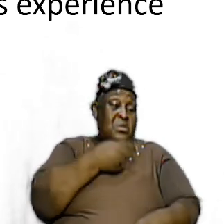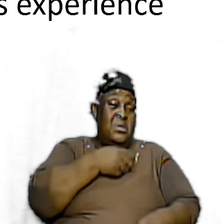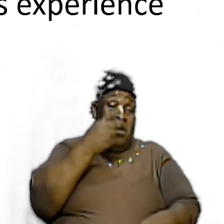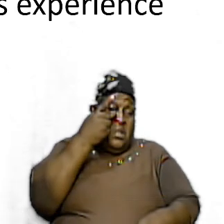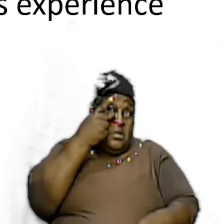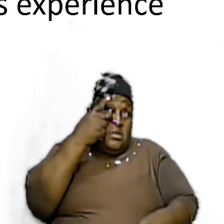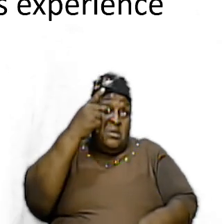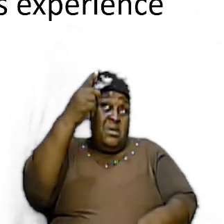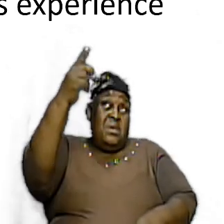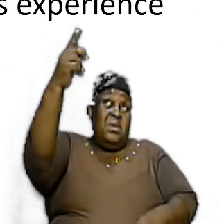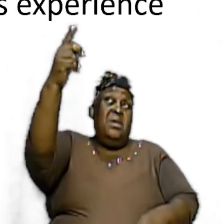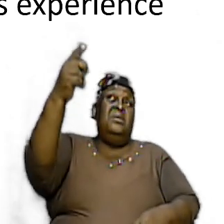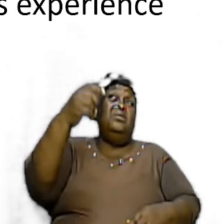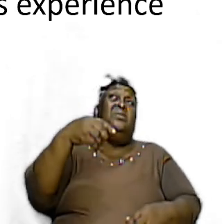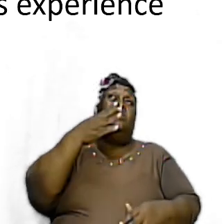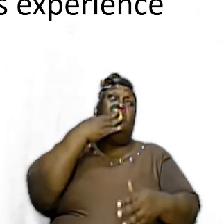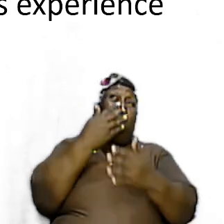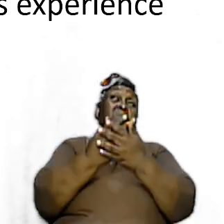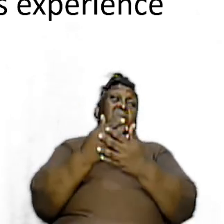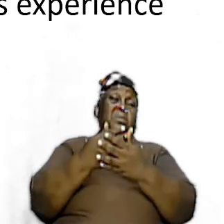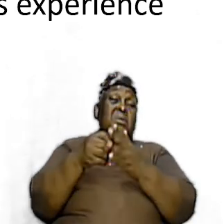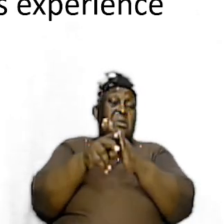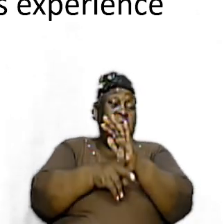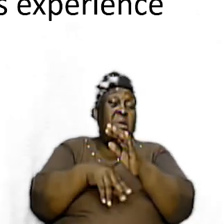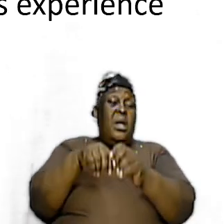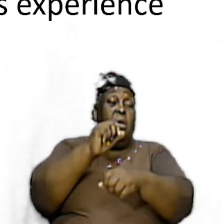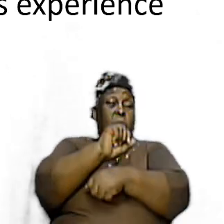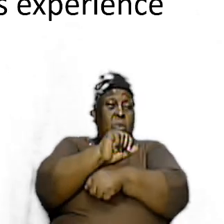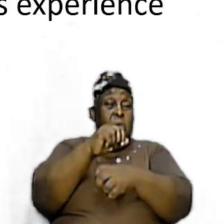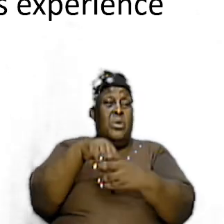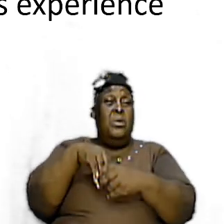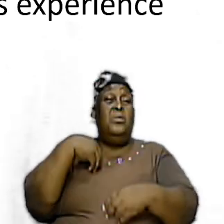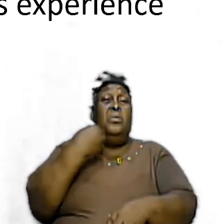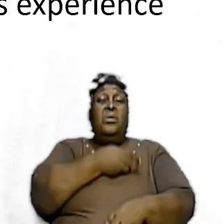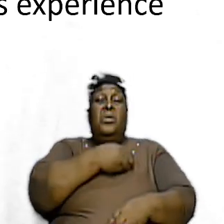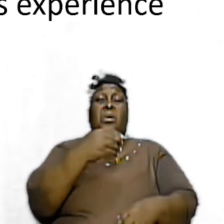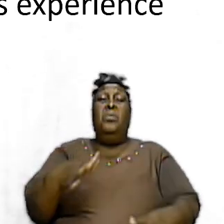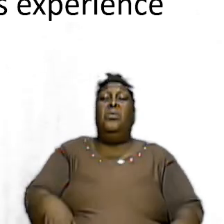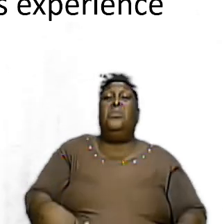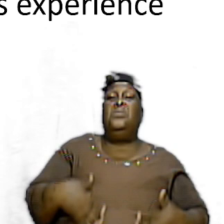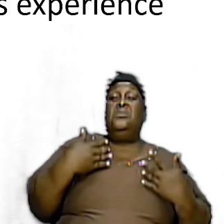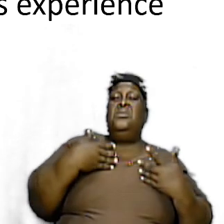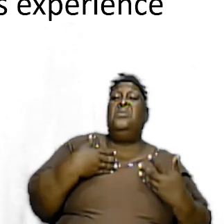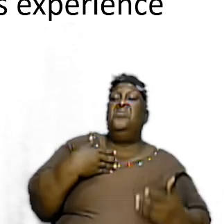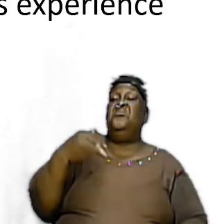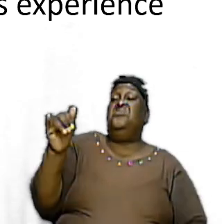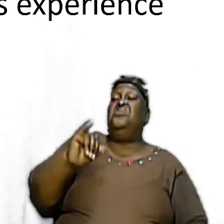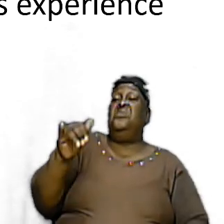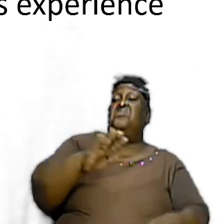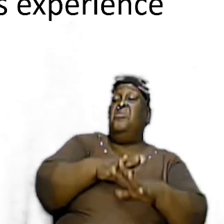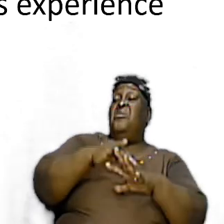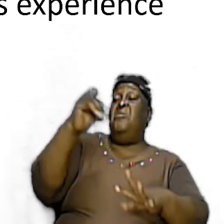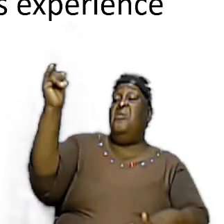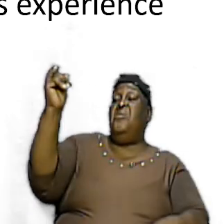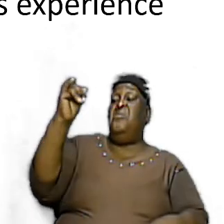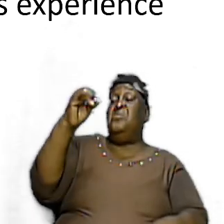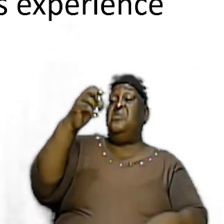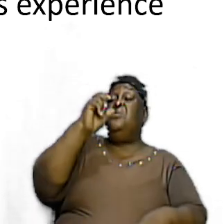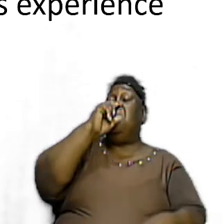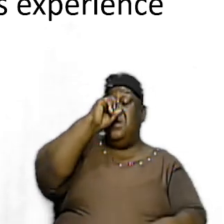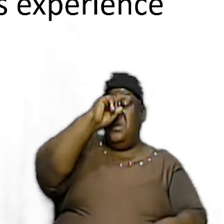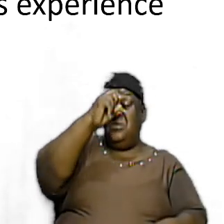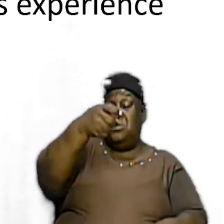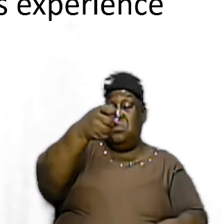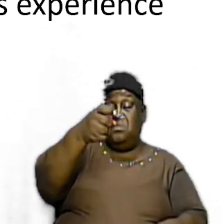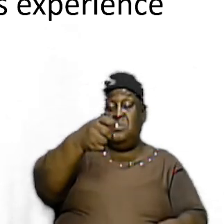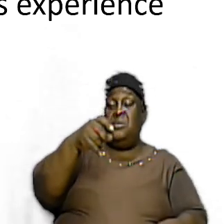at work in our lives so the same call out of Egypt for the Old Testament saints the same